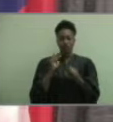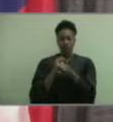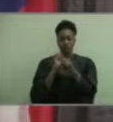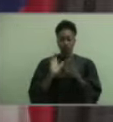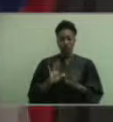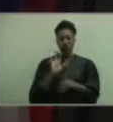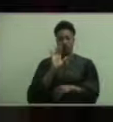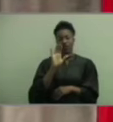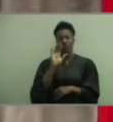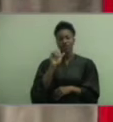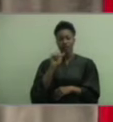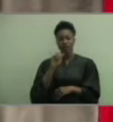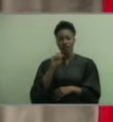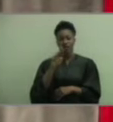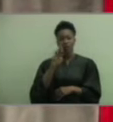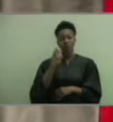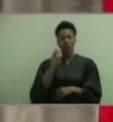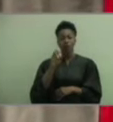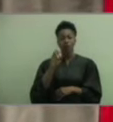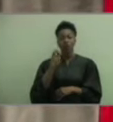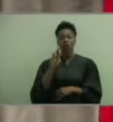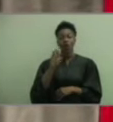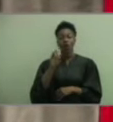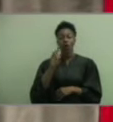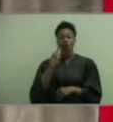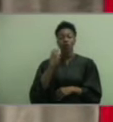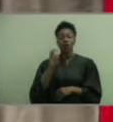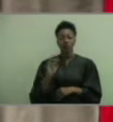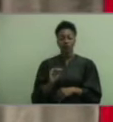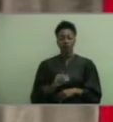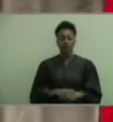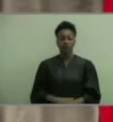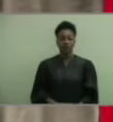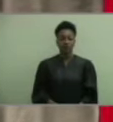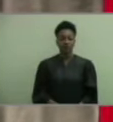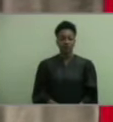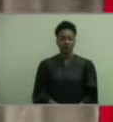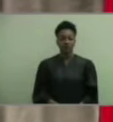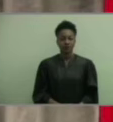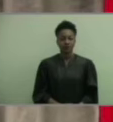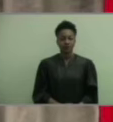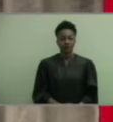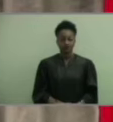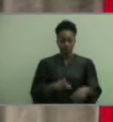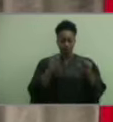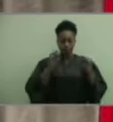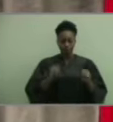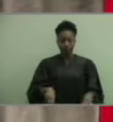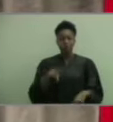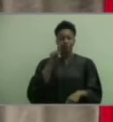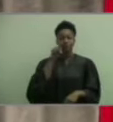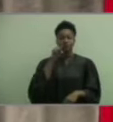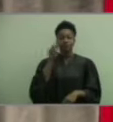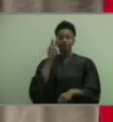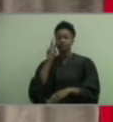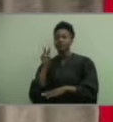oh say can you see